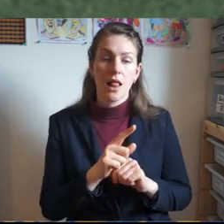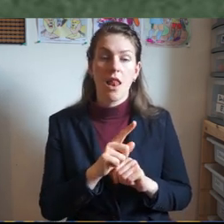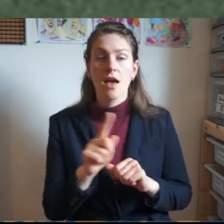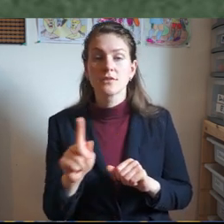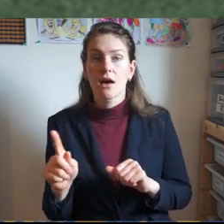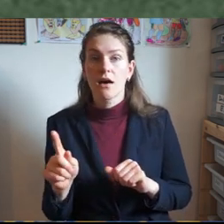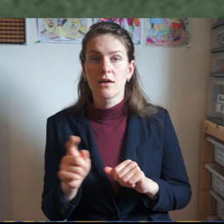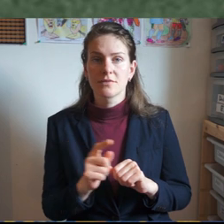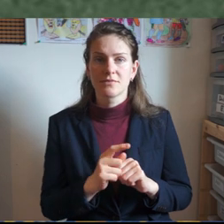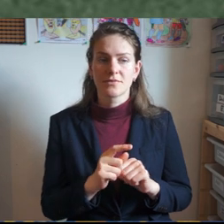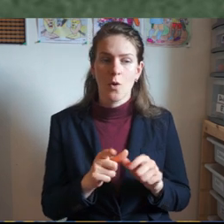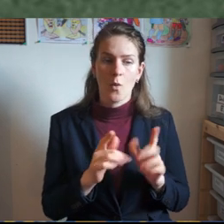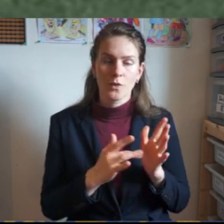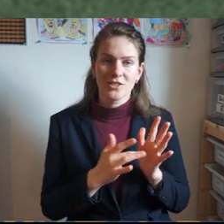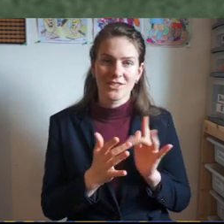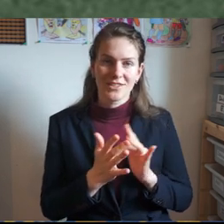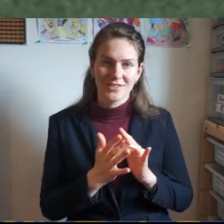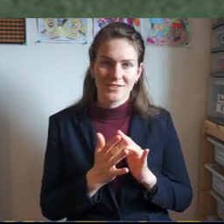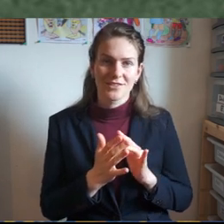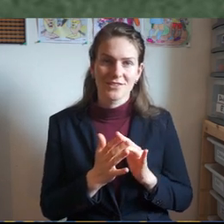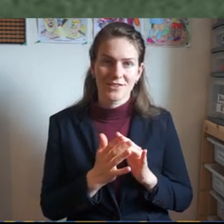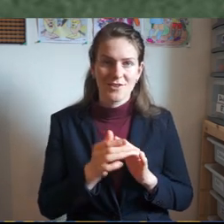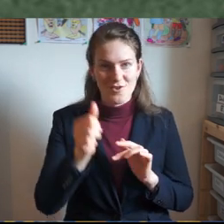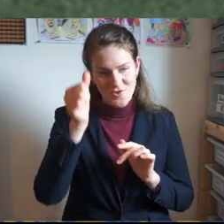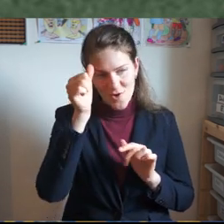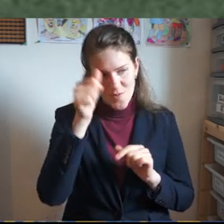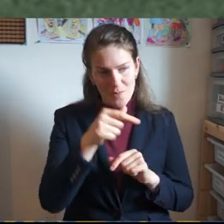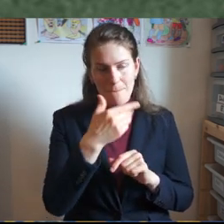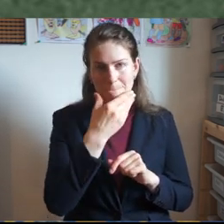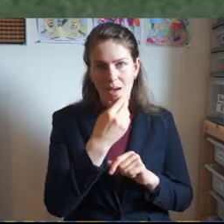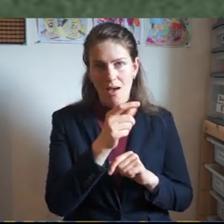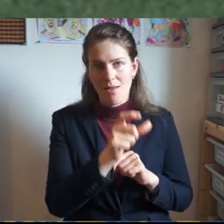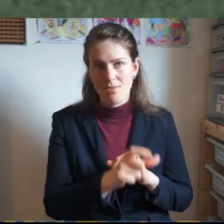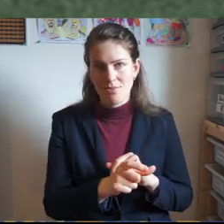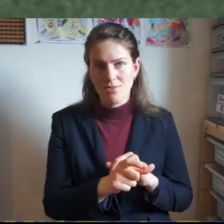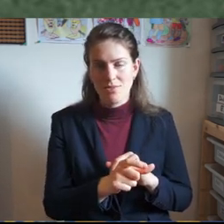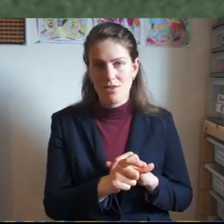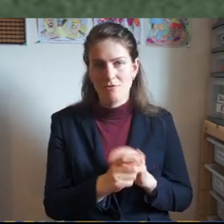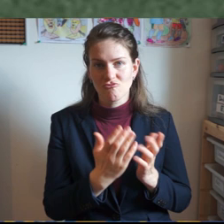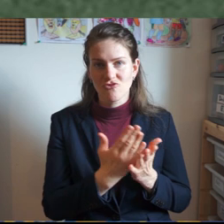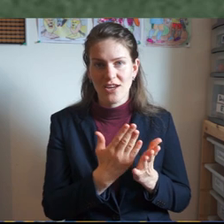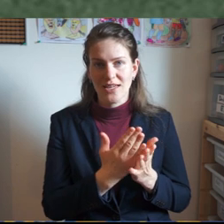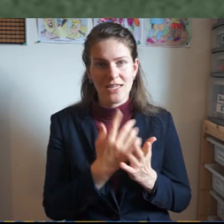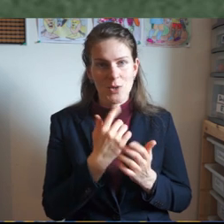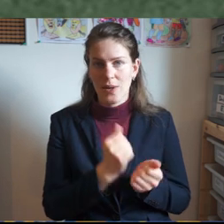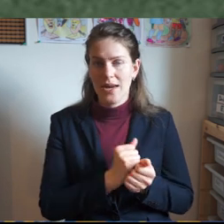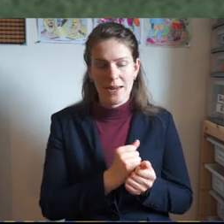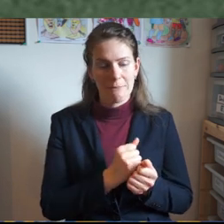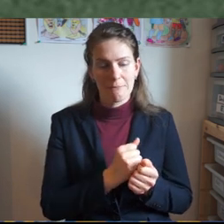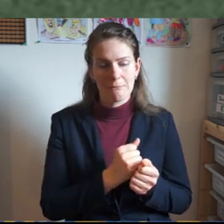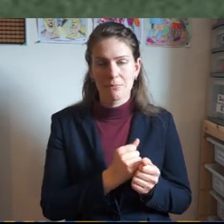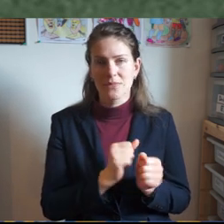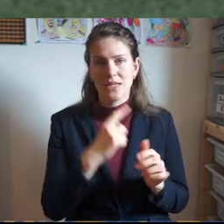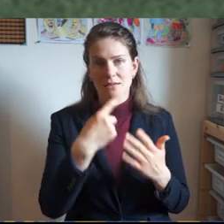knew that this man he actually hadn't kept any of the commandments and had broken all of them.